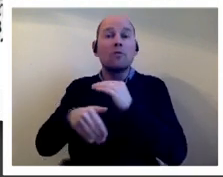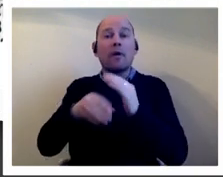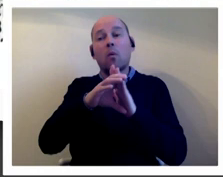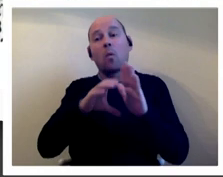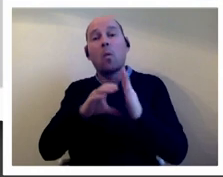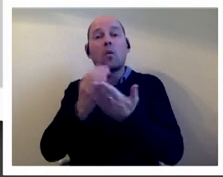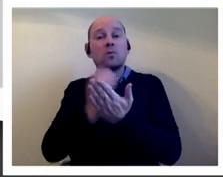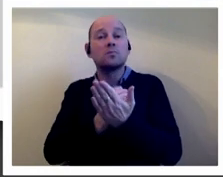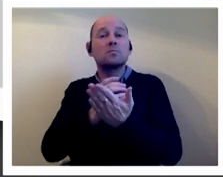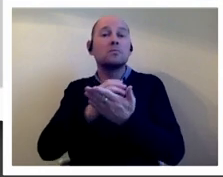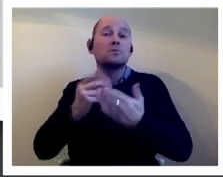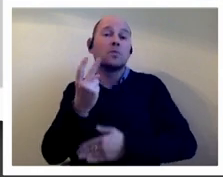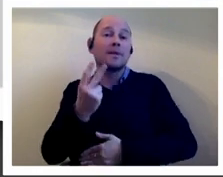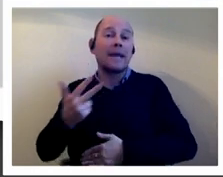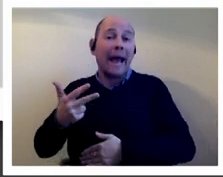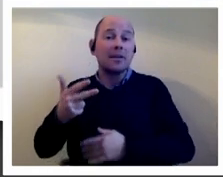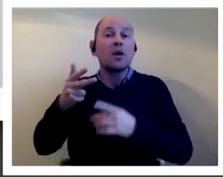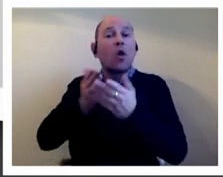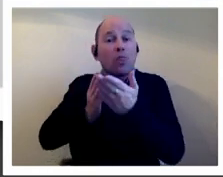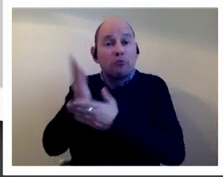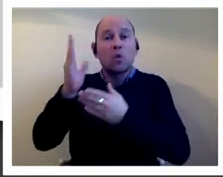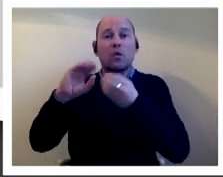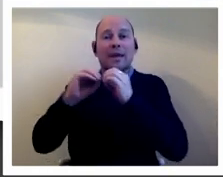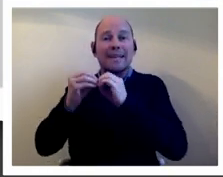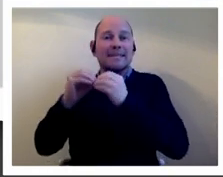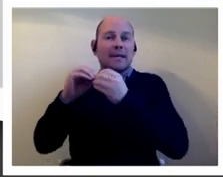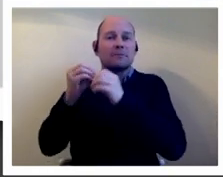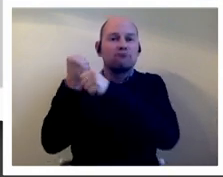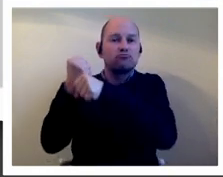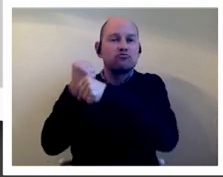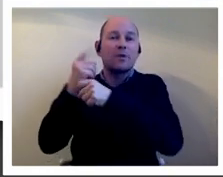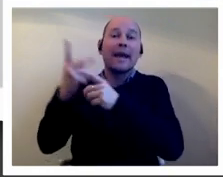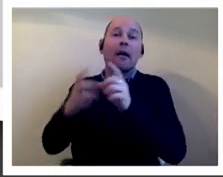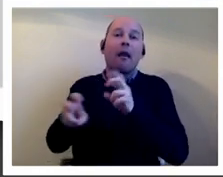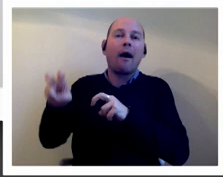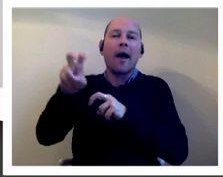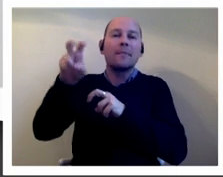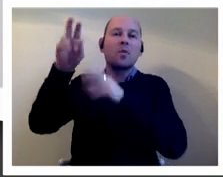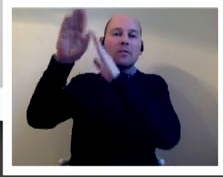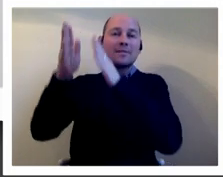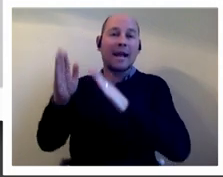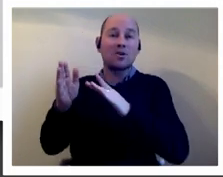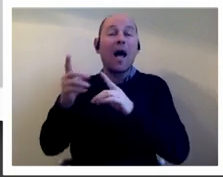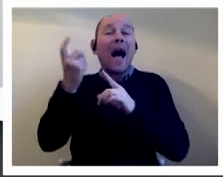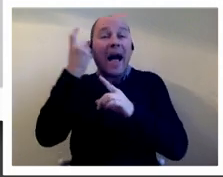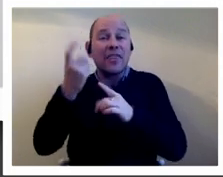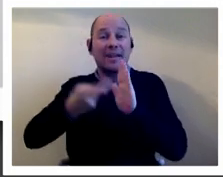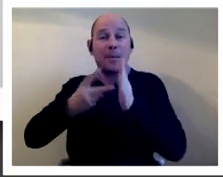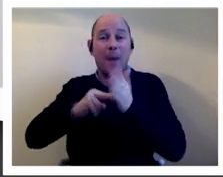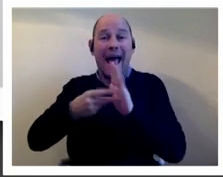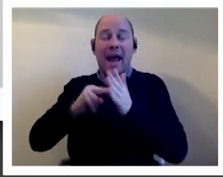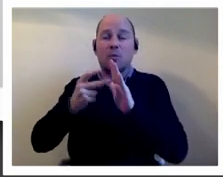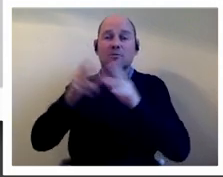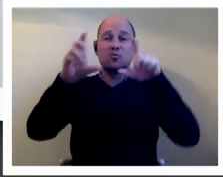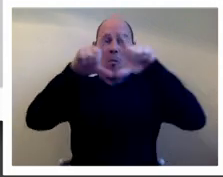and during the kissing he climbed up onto the statue of eros and he would i think he meant to hold a banner but he realized he couldn't hold it with two